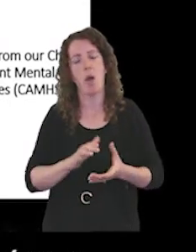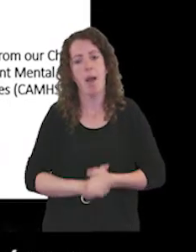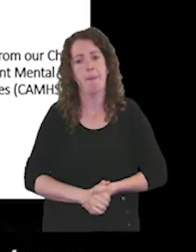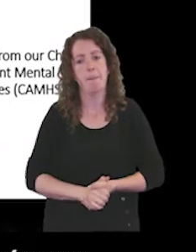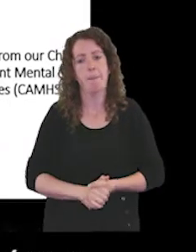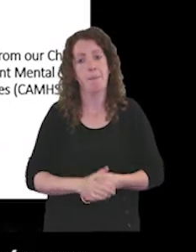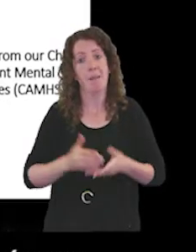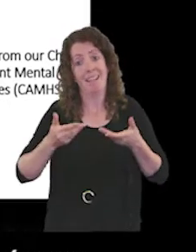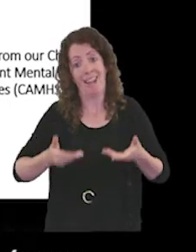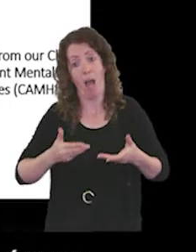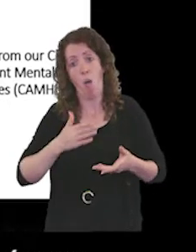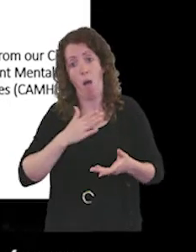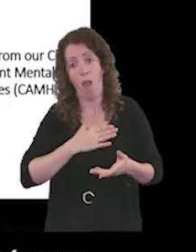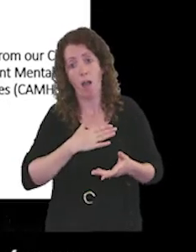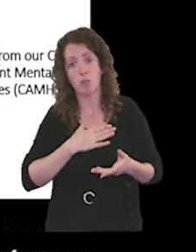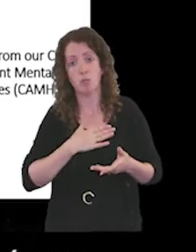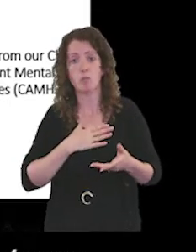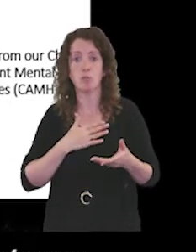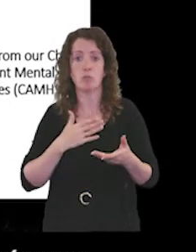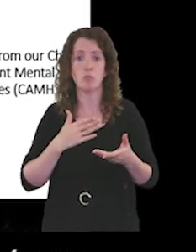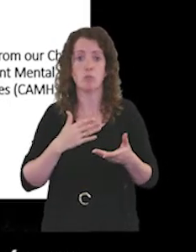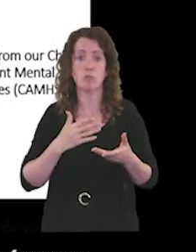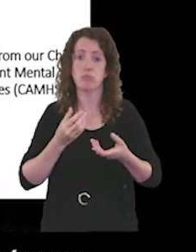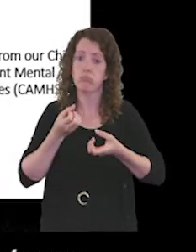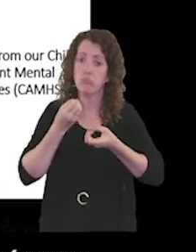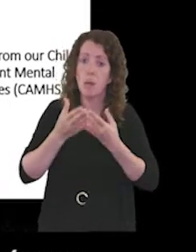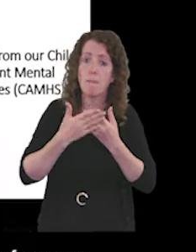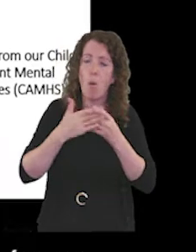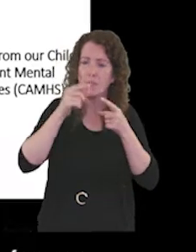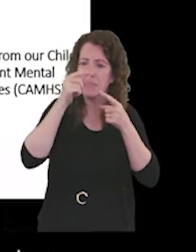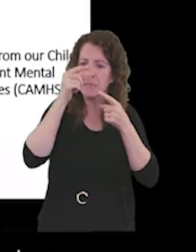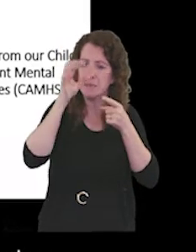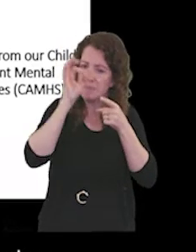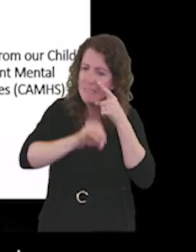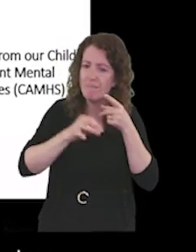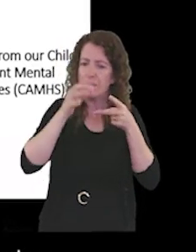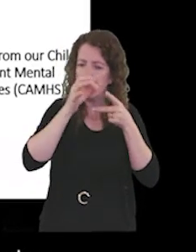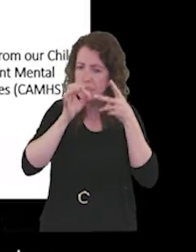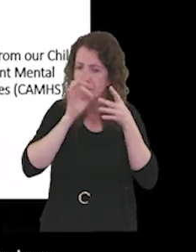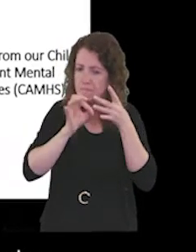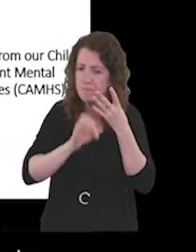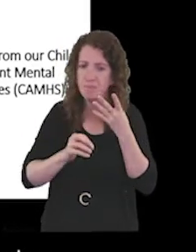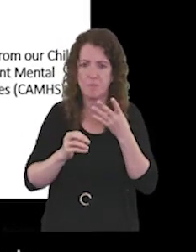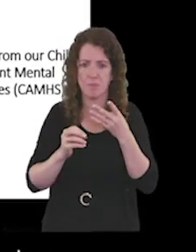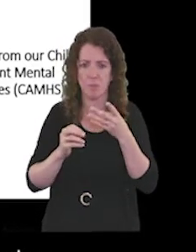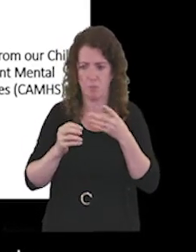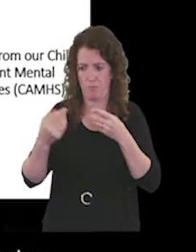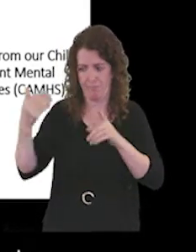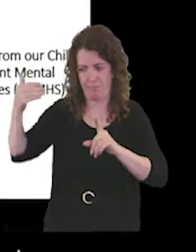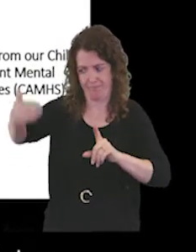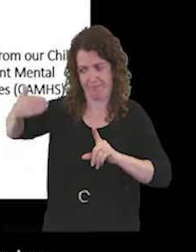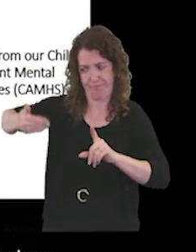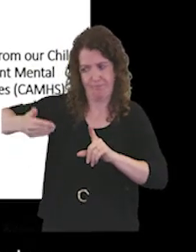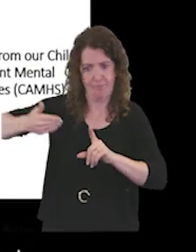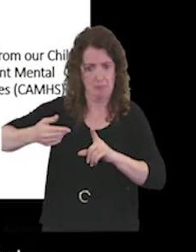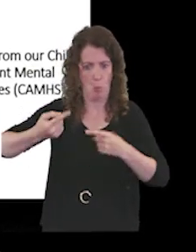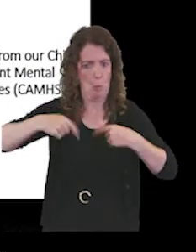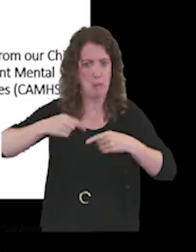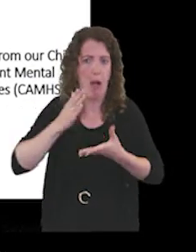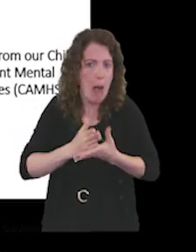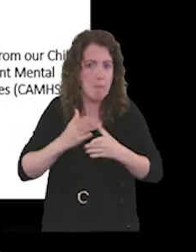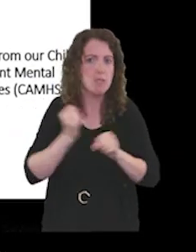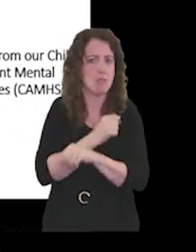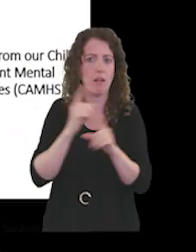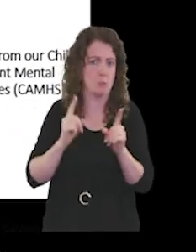So now I'd just like to go on to a few more specific things in terms of what. OK, so what have we actually done in the last 12 months?